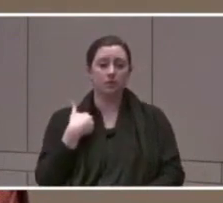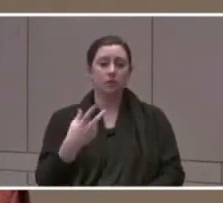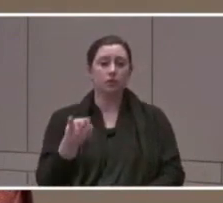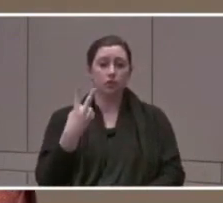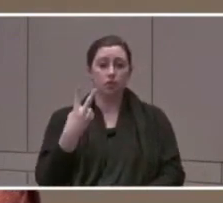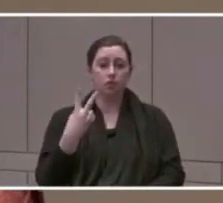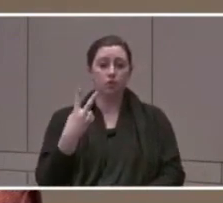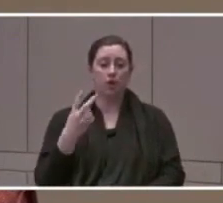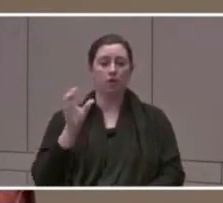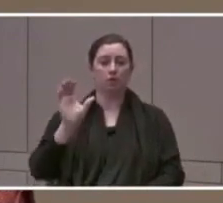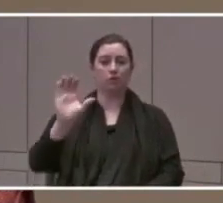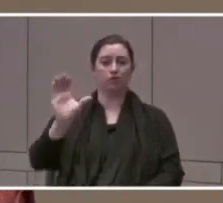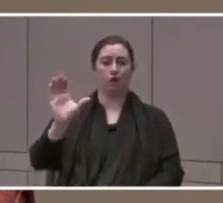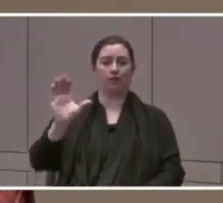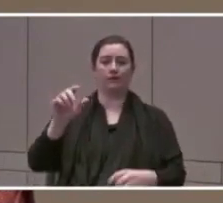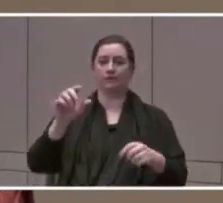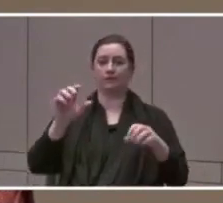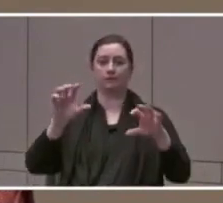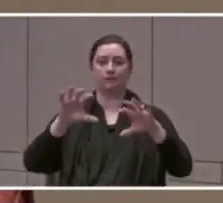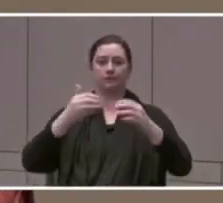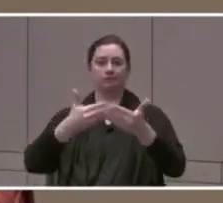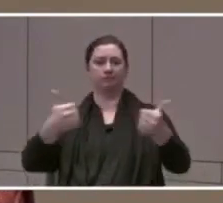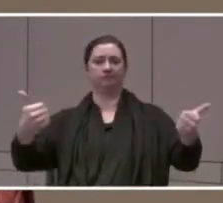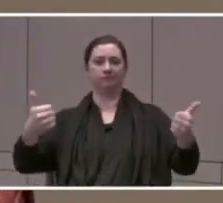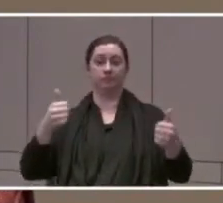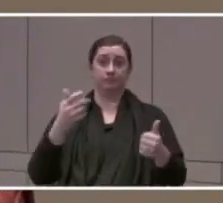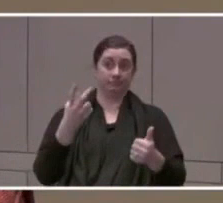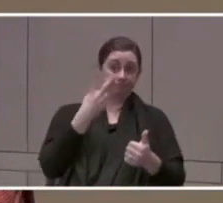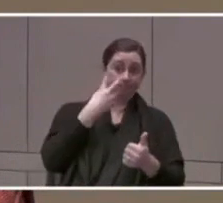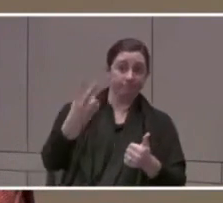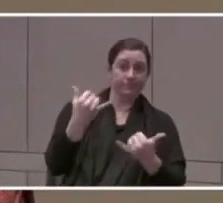for a long time and this is where it shows up. Um,